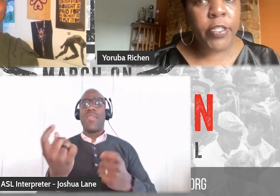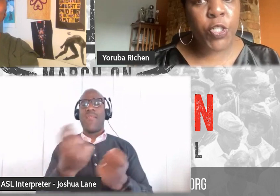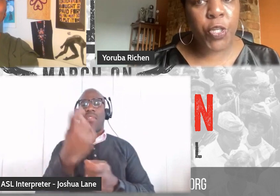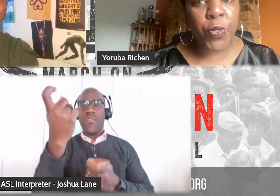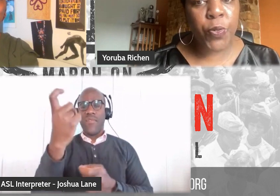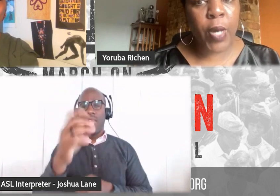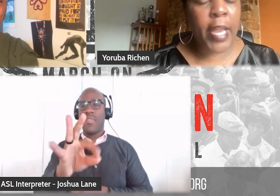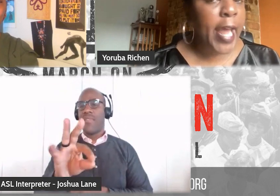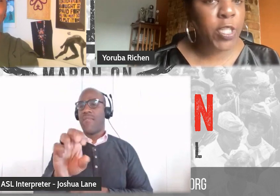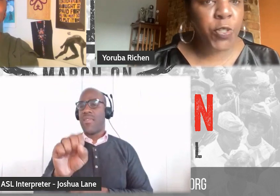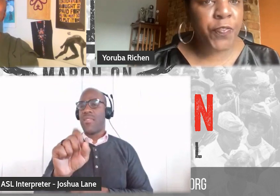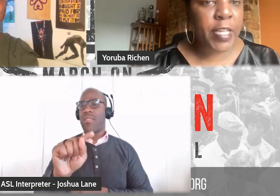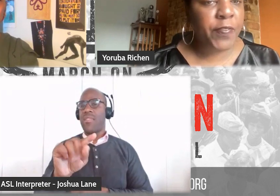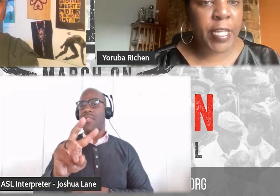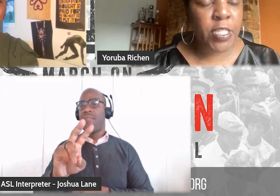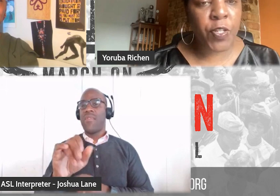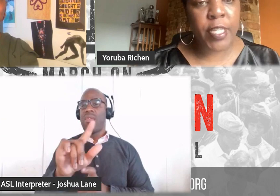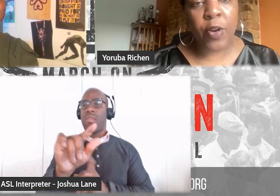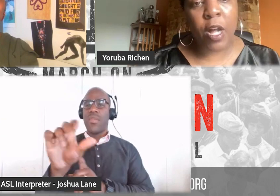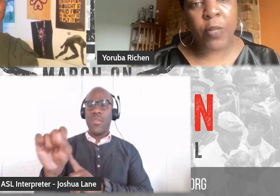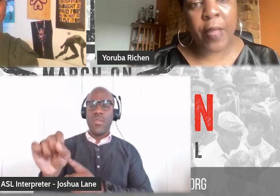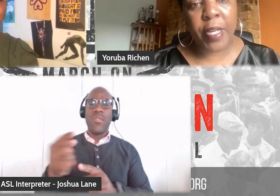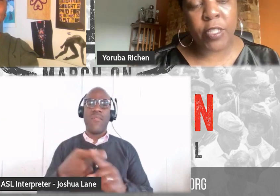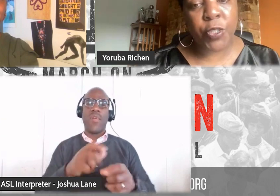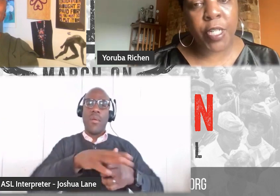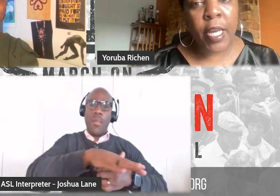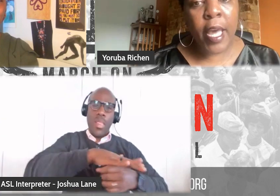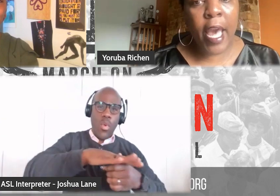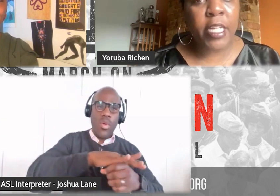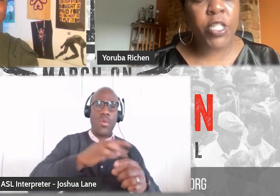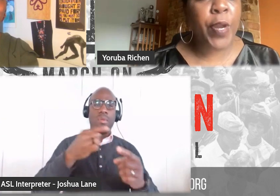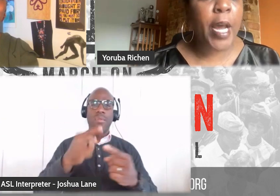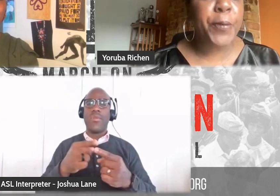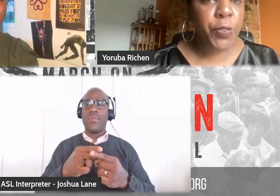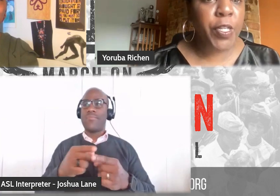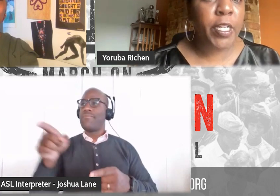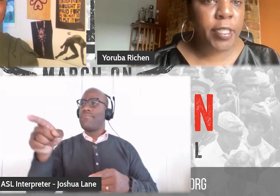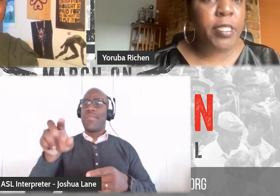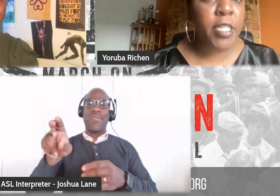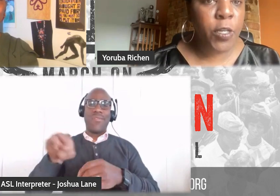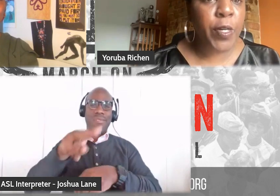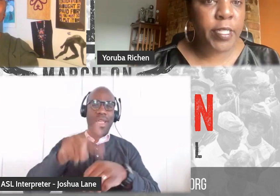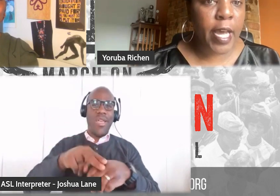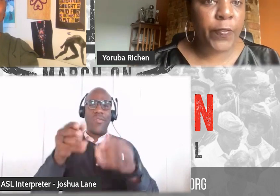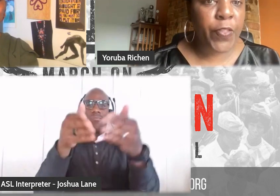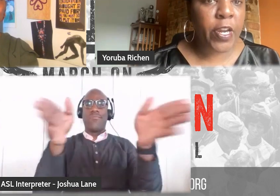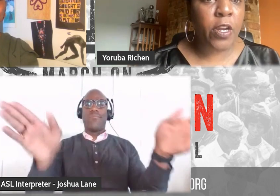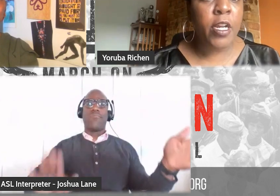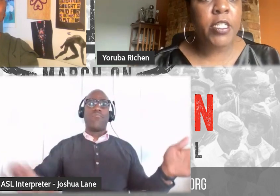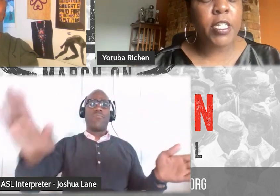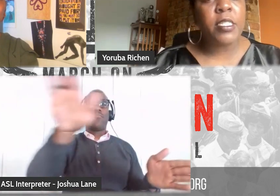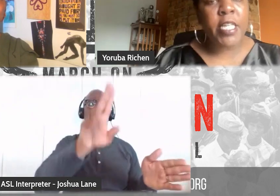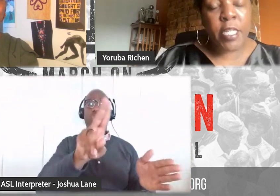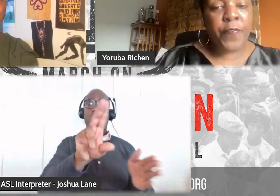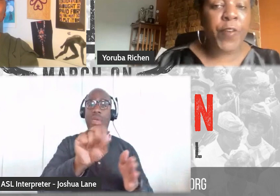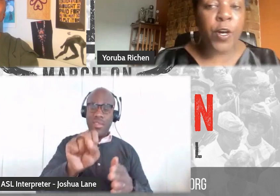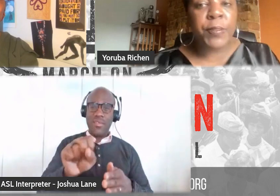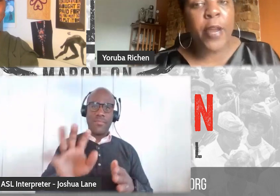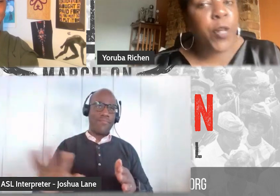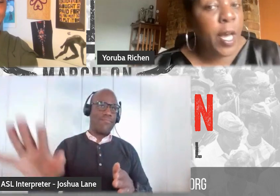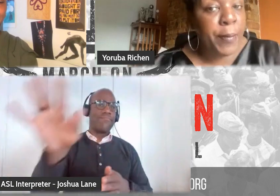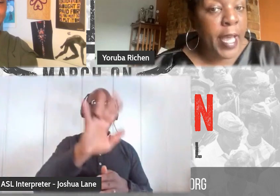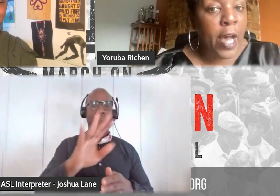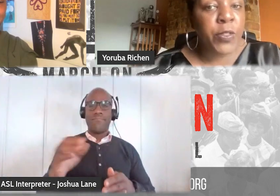to, uh, national festivals that are all around the country. And it's a great opportunity to see what is out there, to see